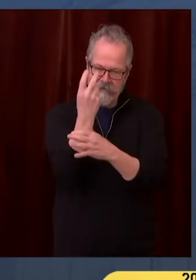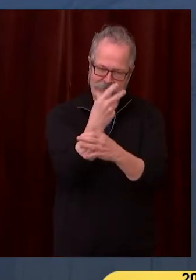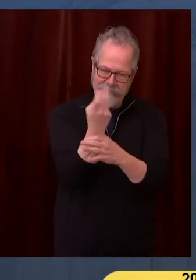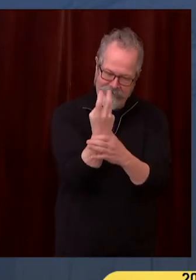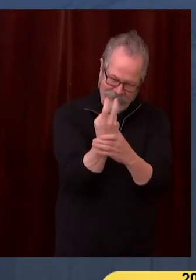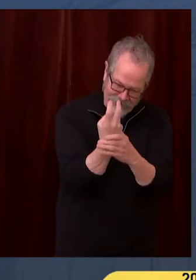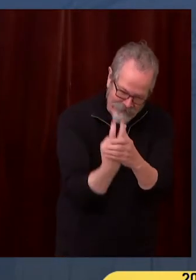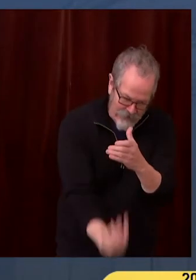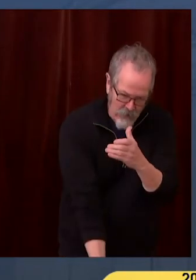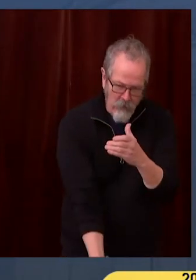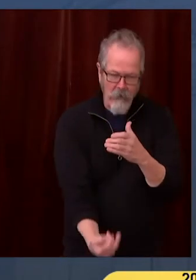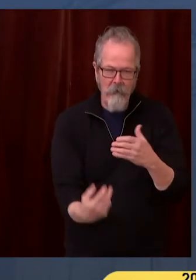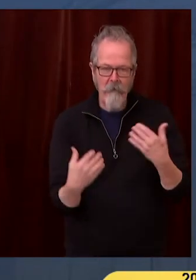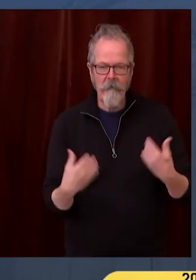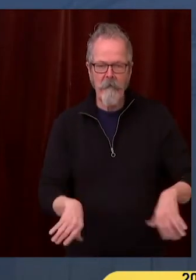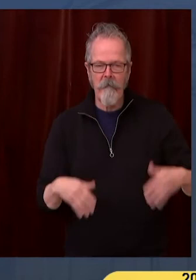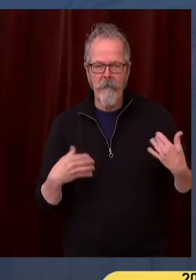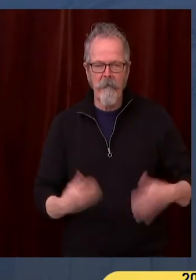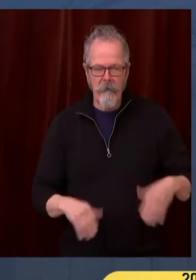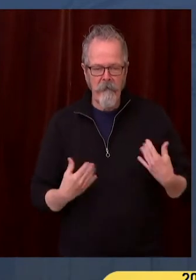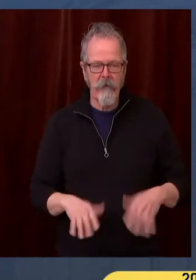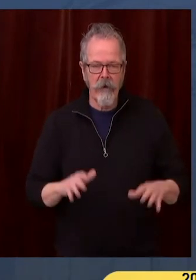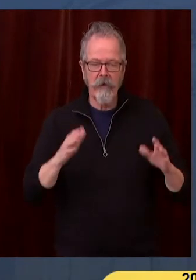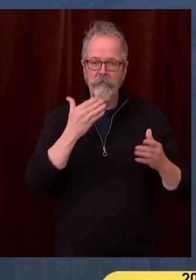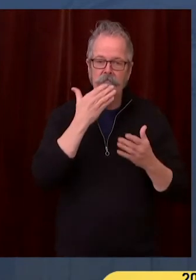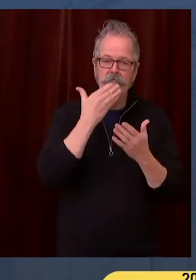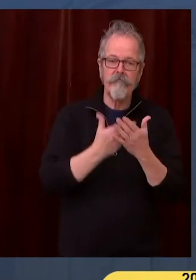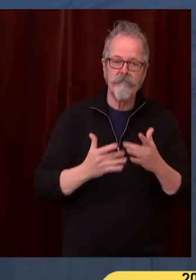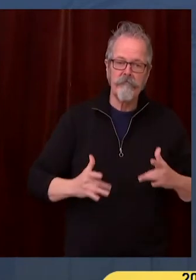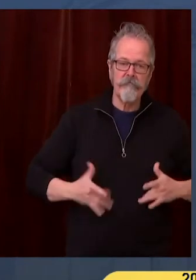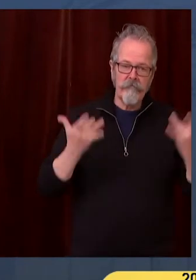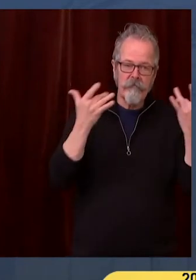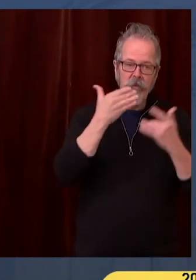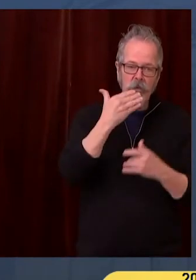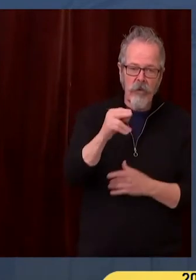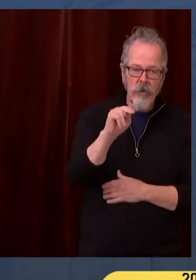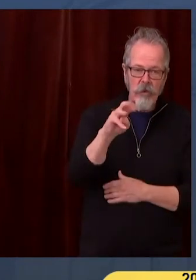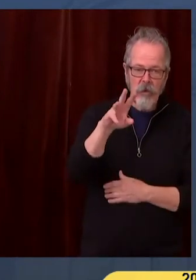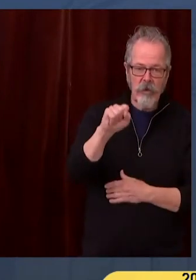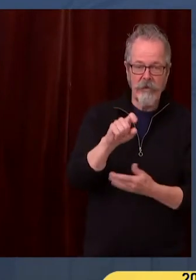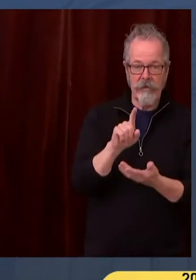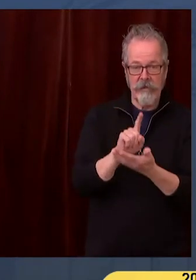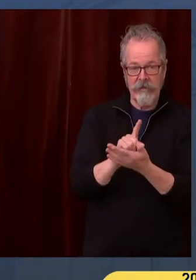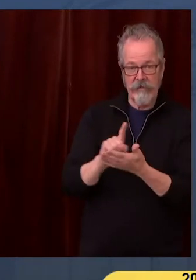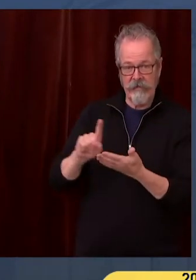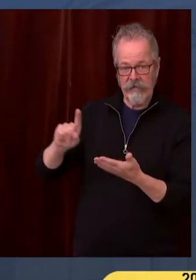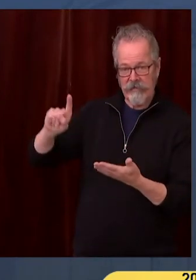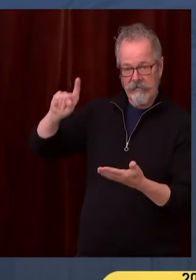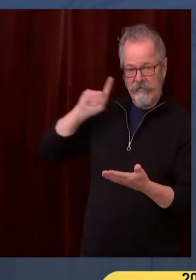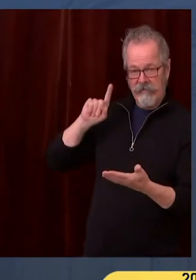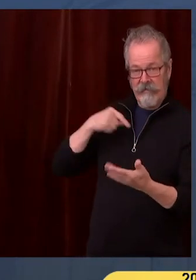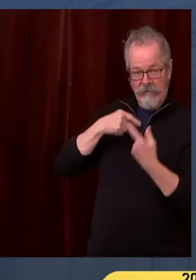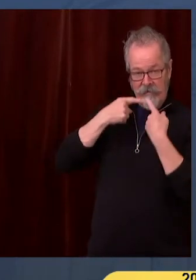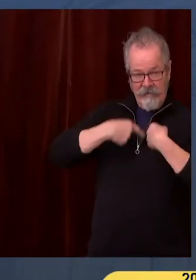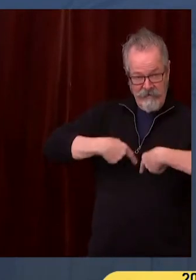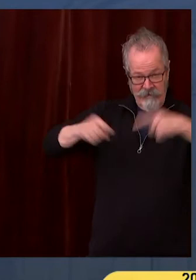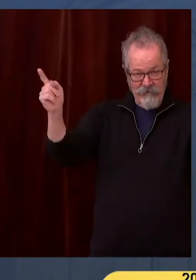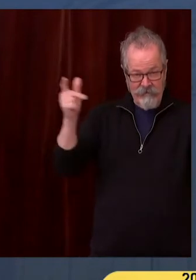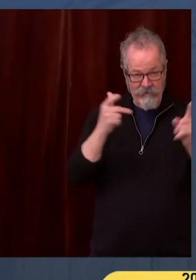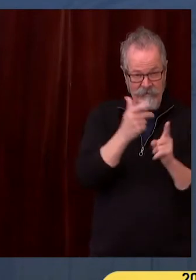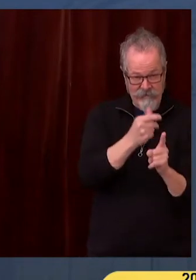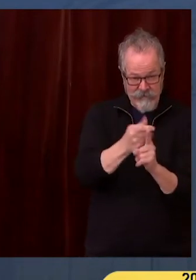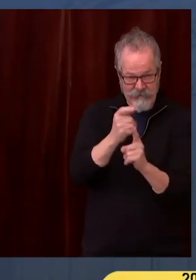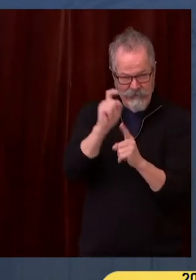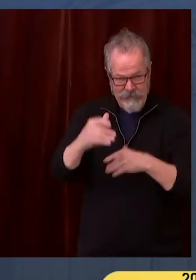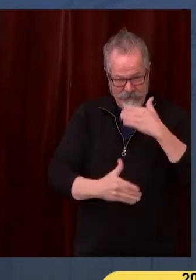announced our new measures to accelerate our vaccine delivery system. And I have this we can now